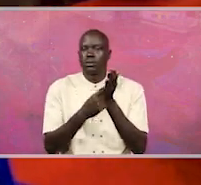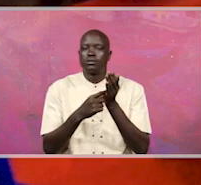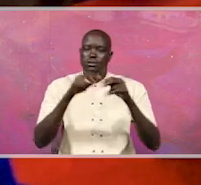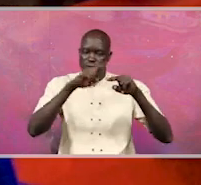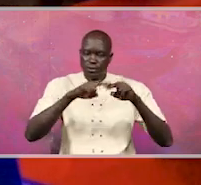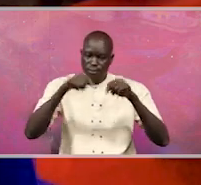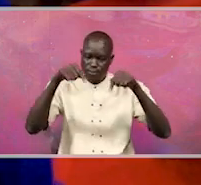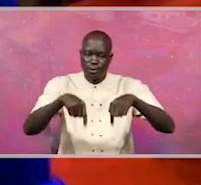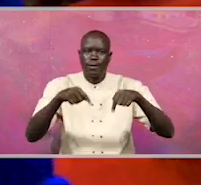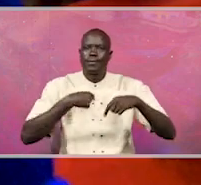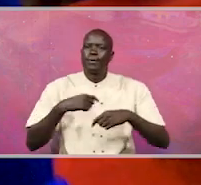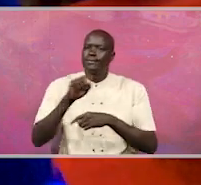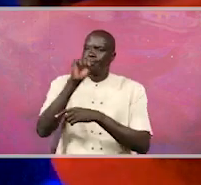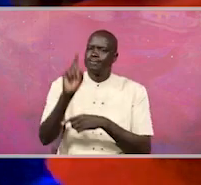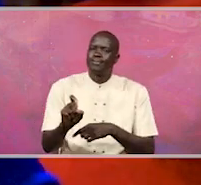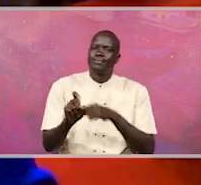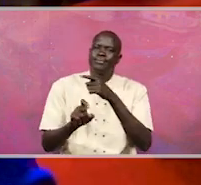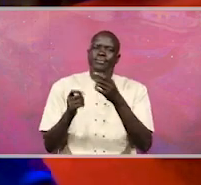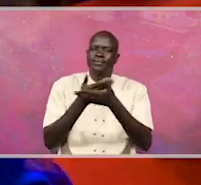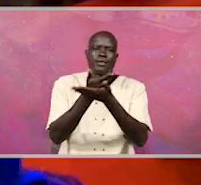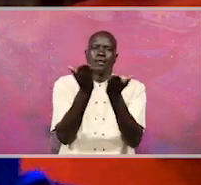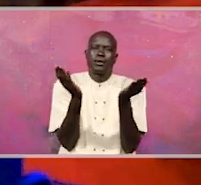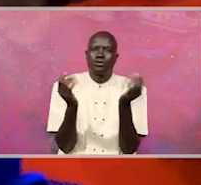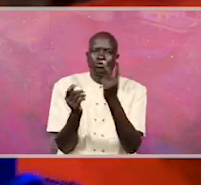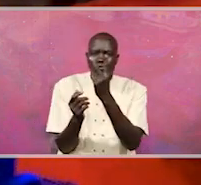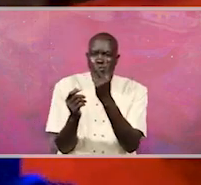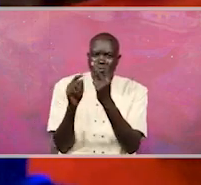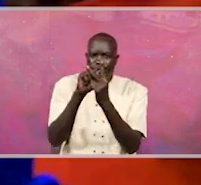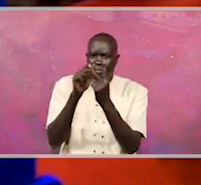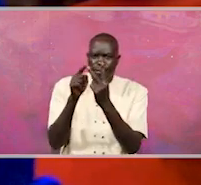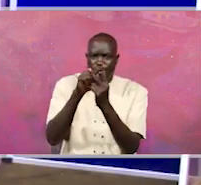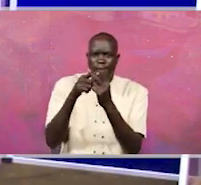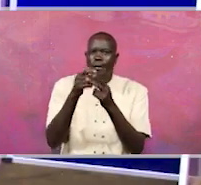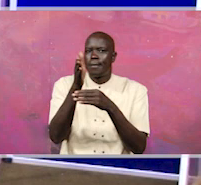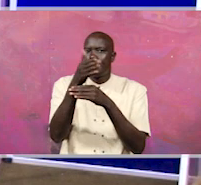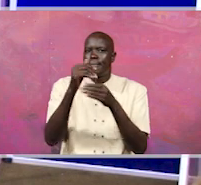question goes to any of the two members of Parliament.